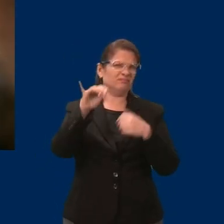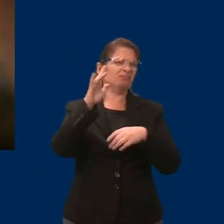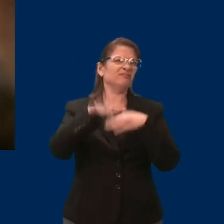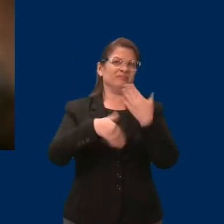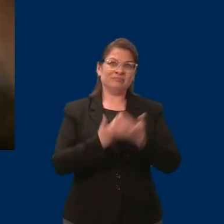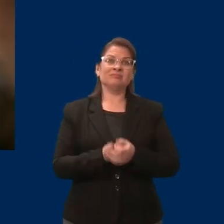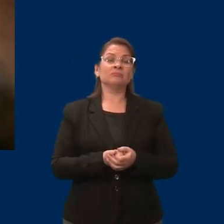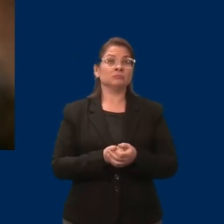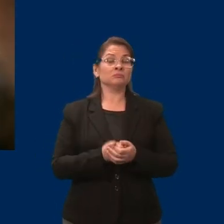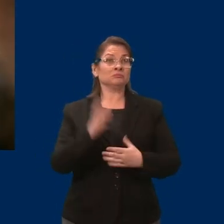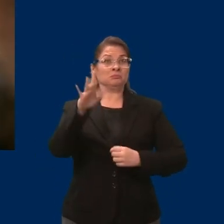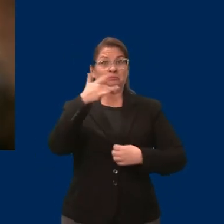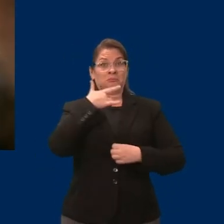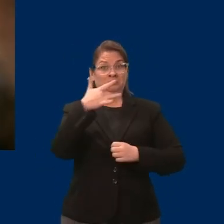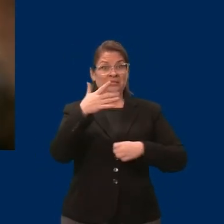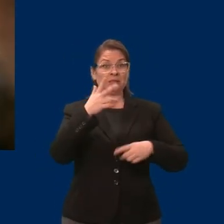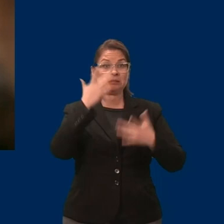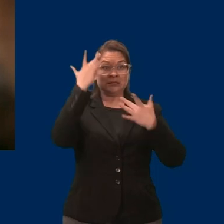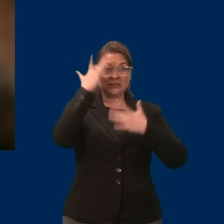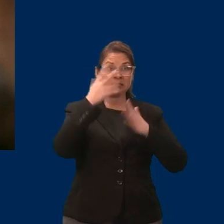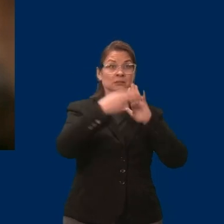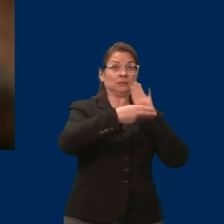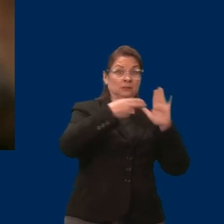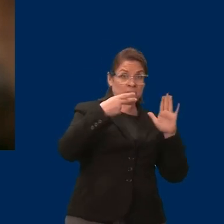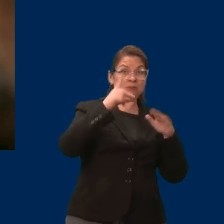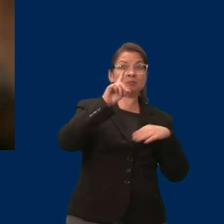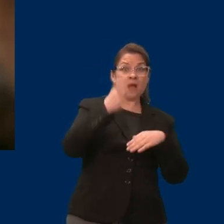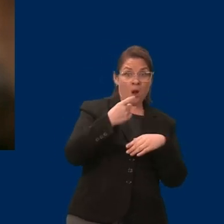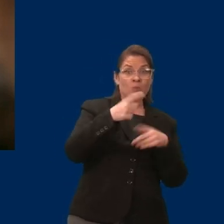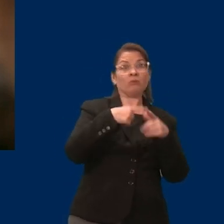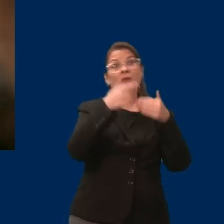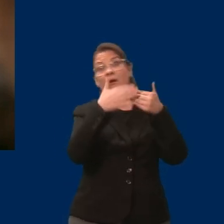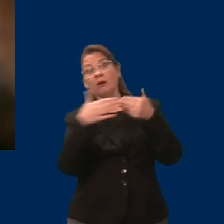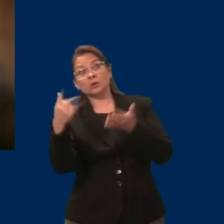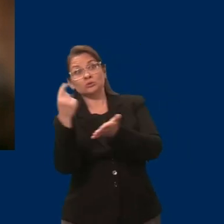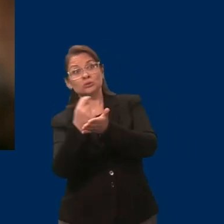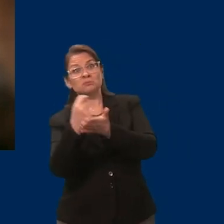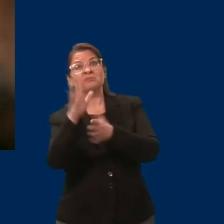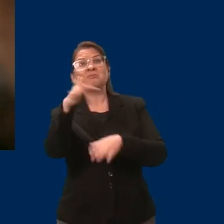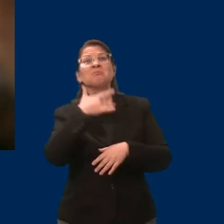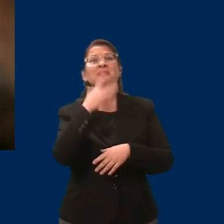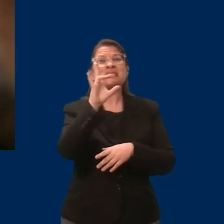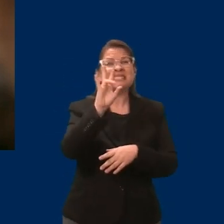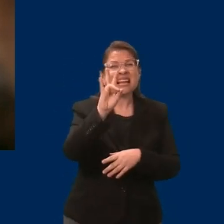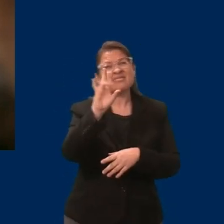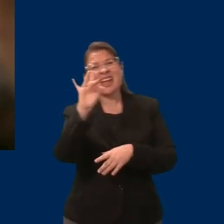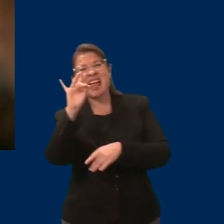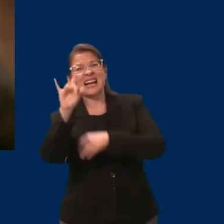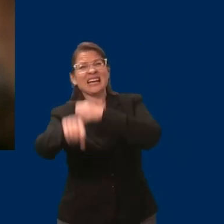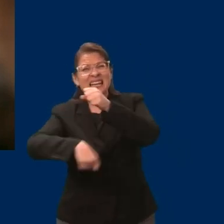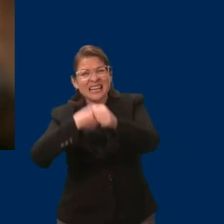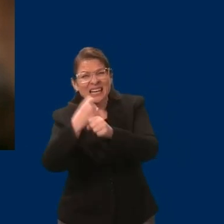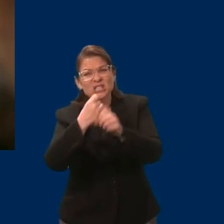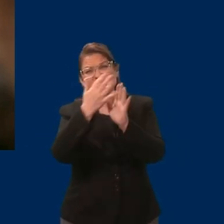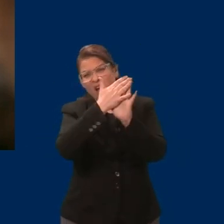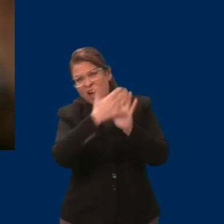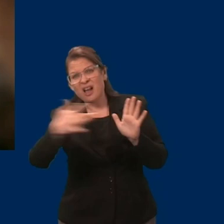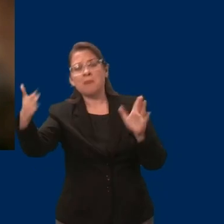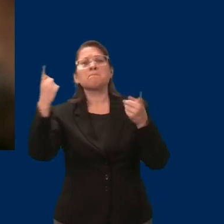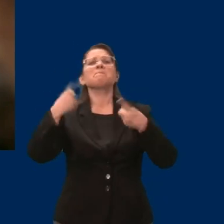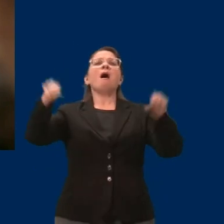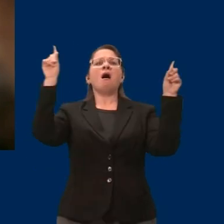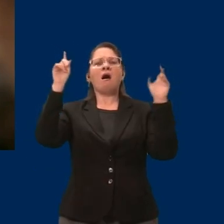that you'll find cited a lot of times in the literature is seven to eight years. That can be the average time it takes for a patient to get to a rare disease